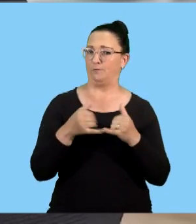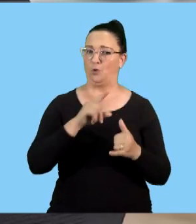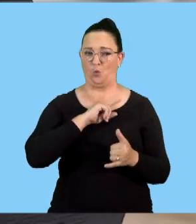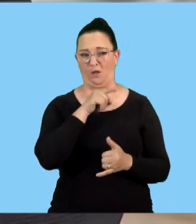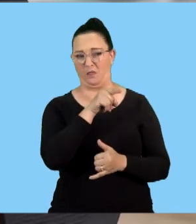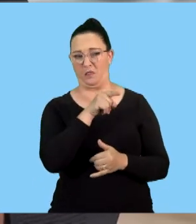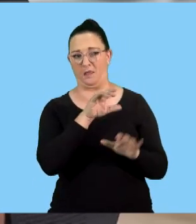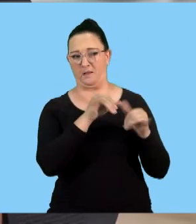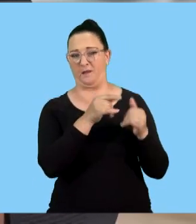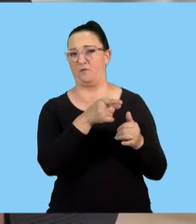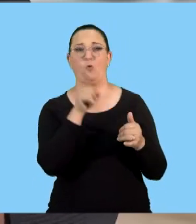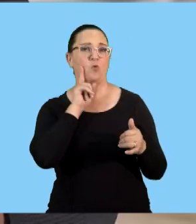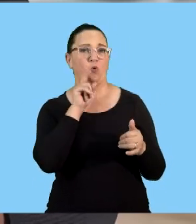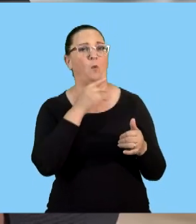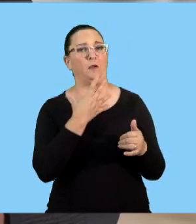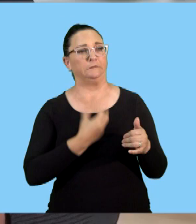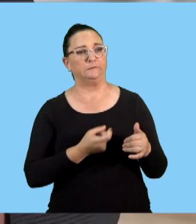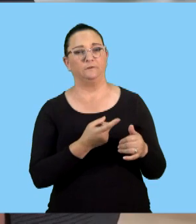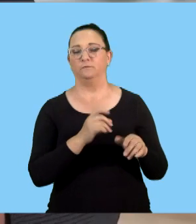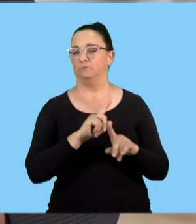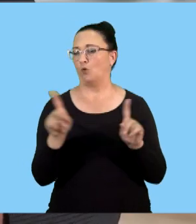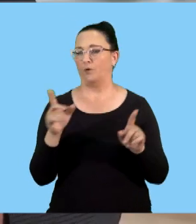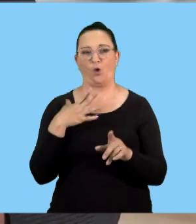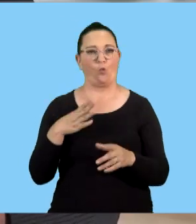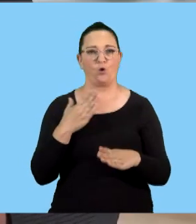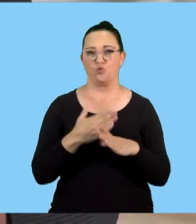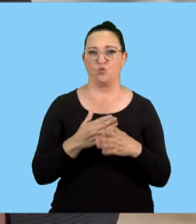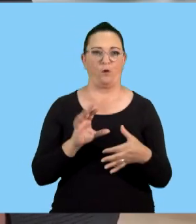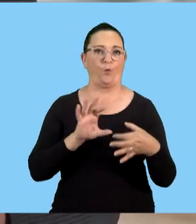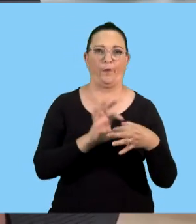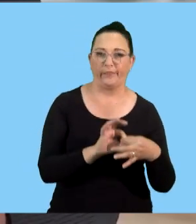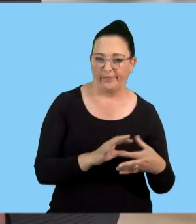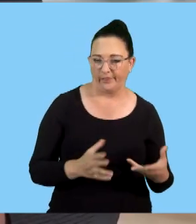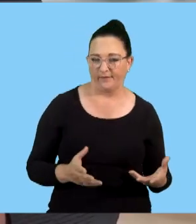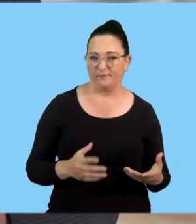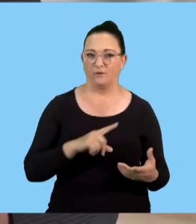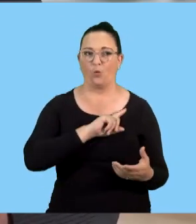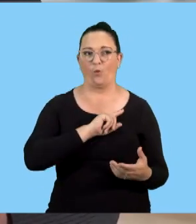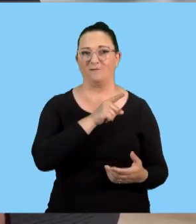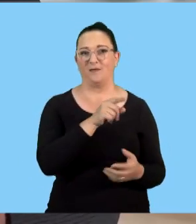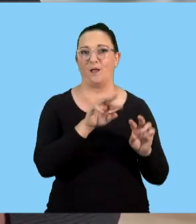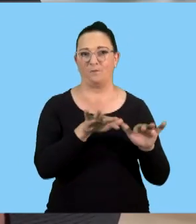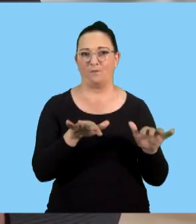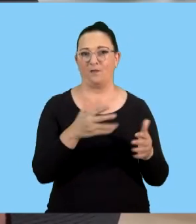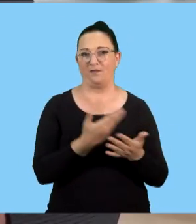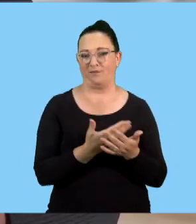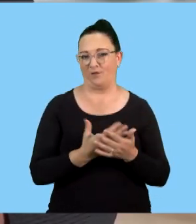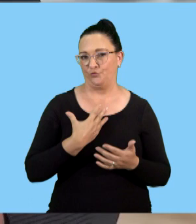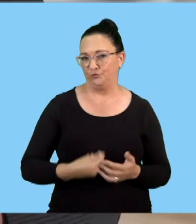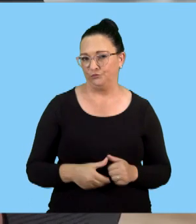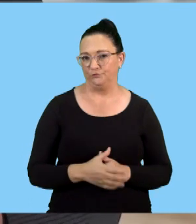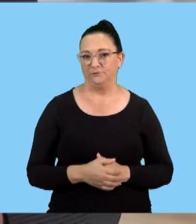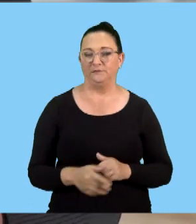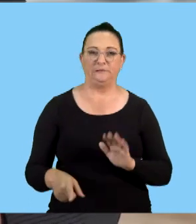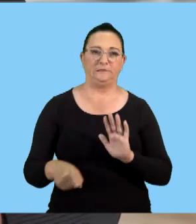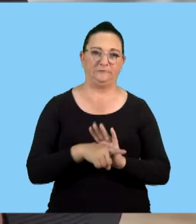a negative publicity, and nobody would want to work for us if we are known for like of injuring people. Right,